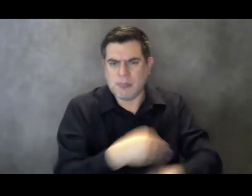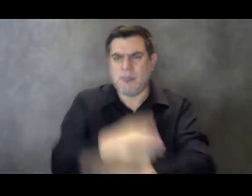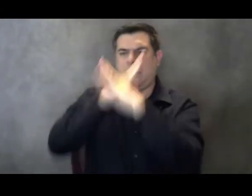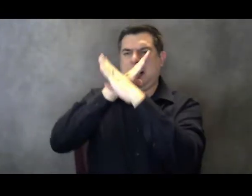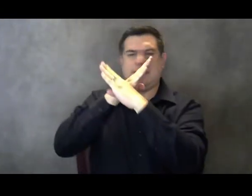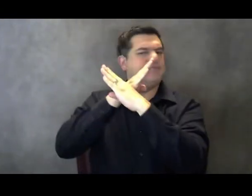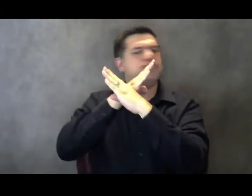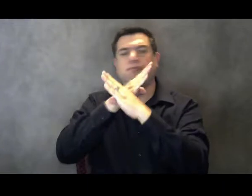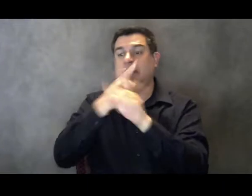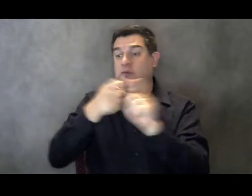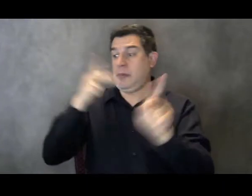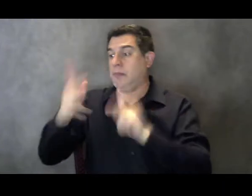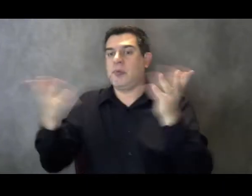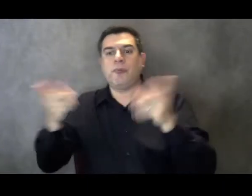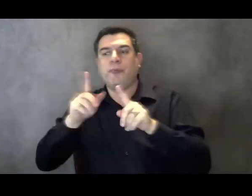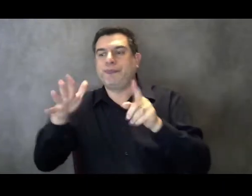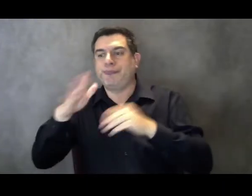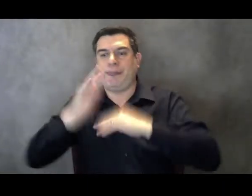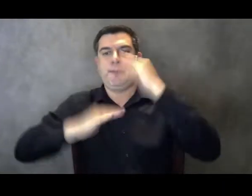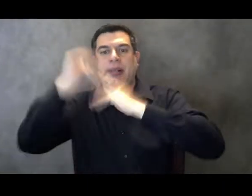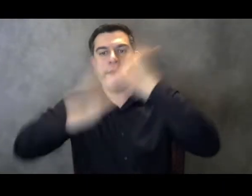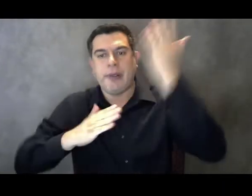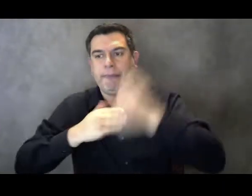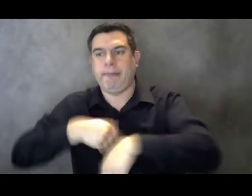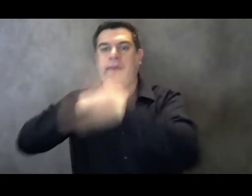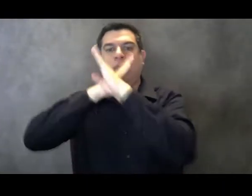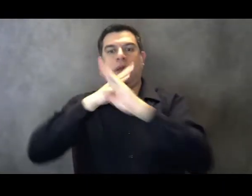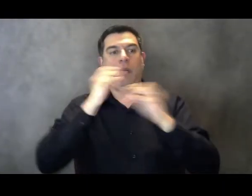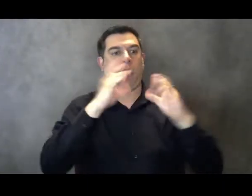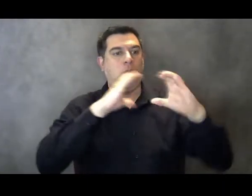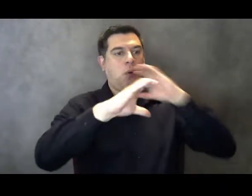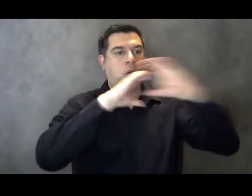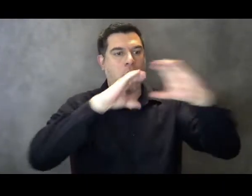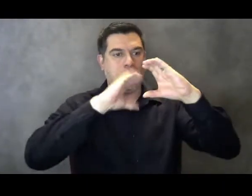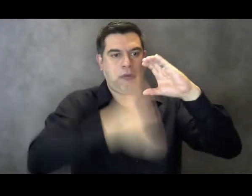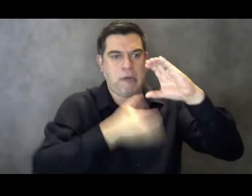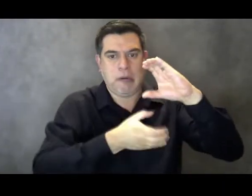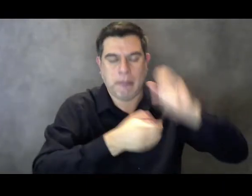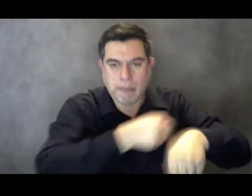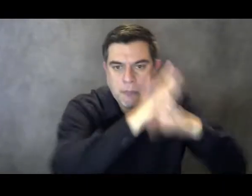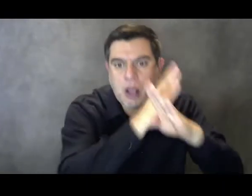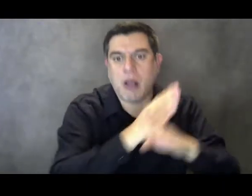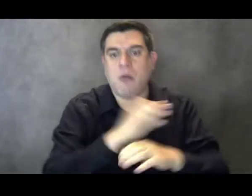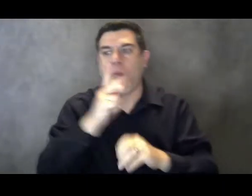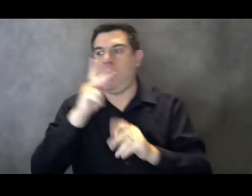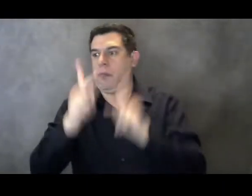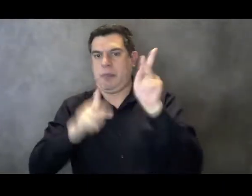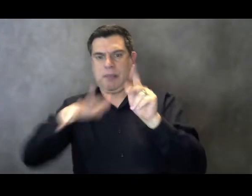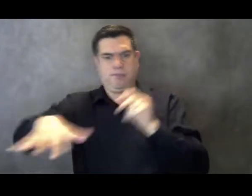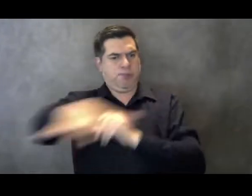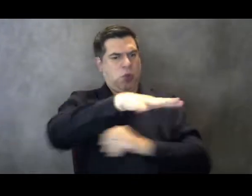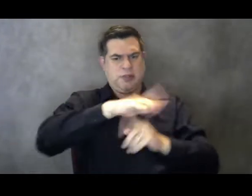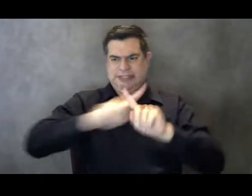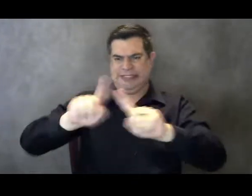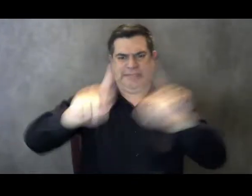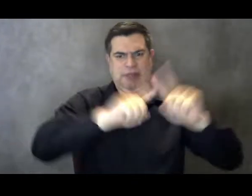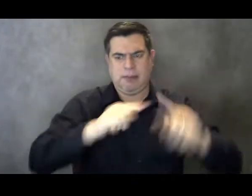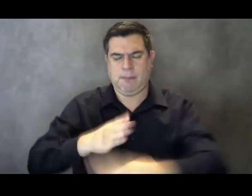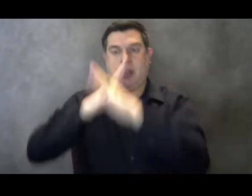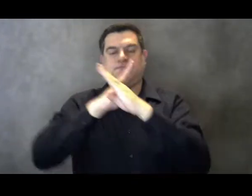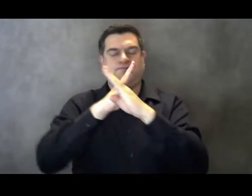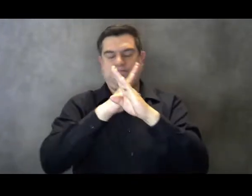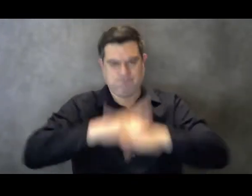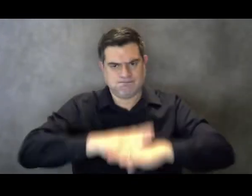communication, and attitudinal barriers. Providing education resources and training to enhance